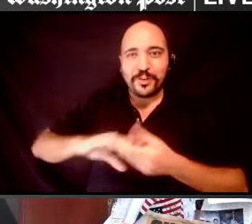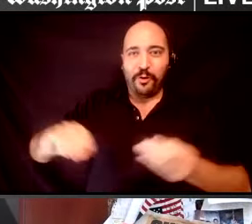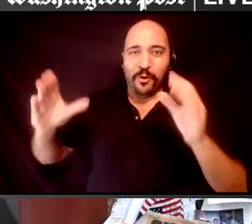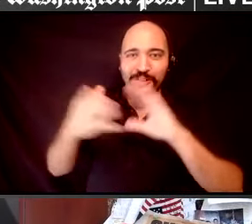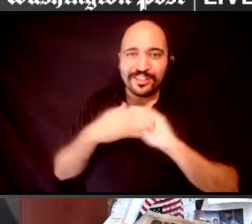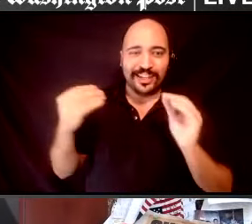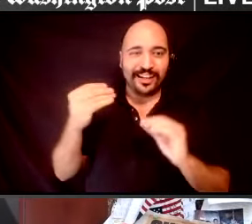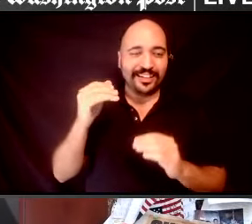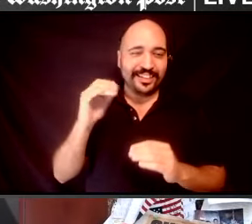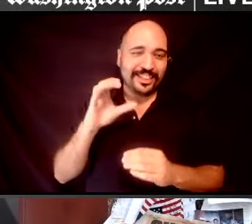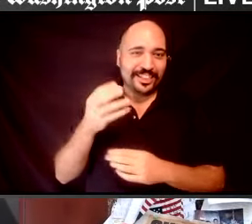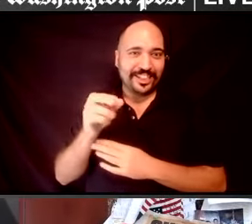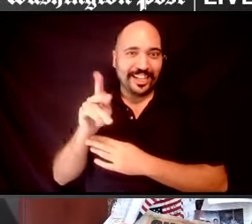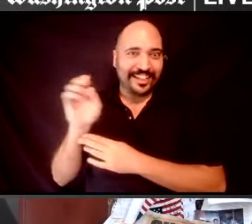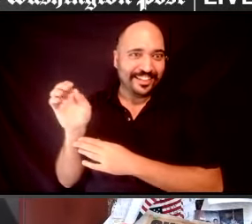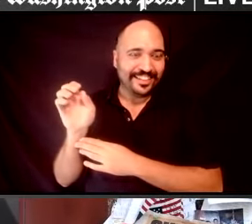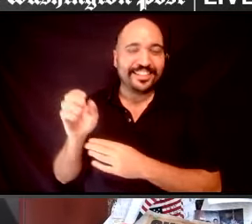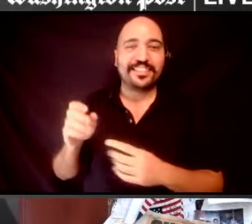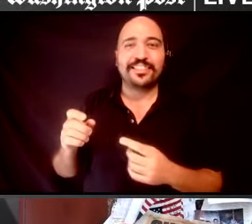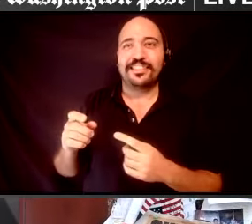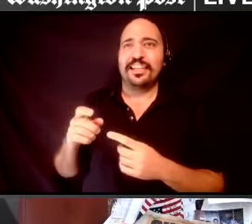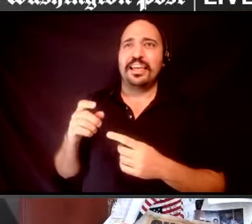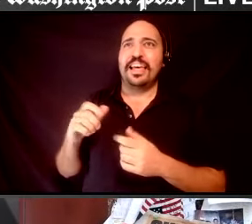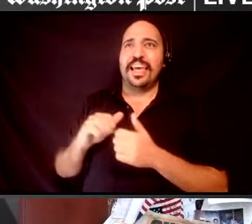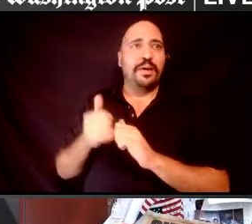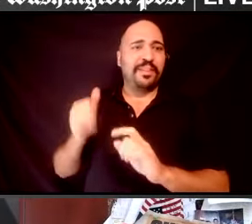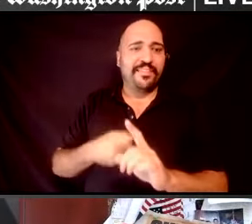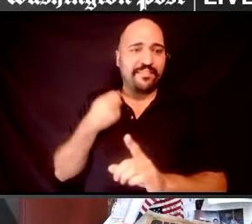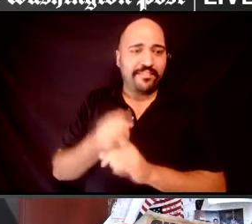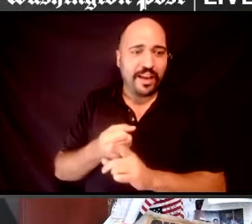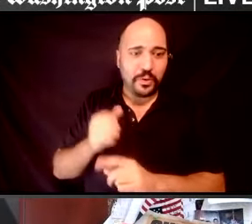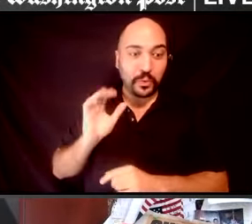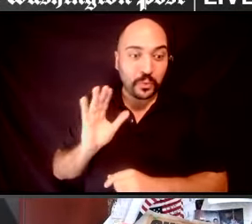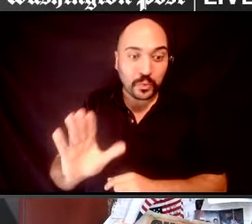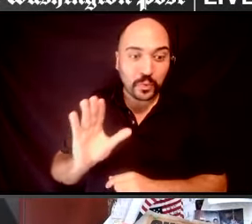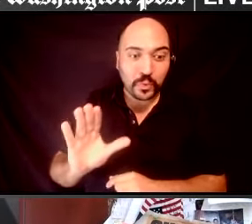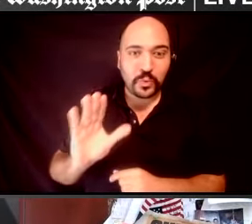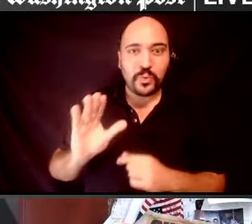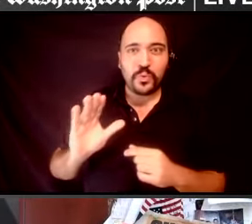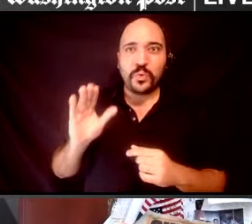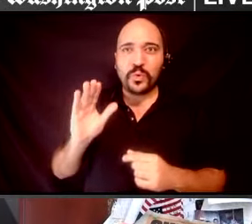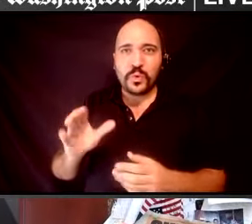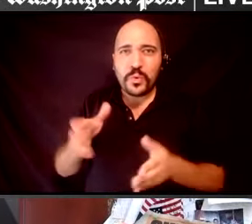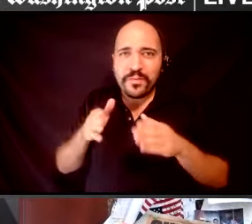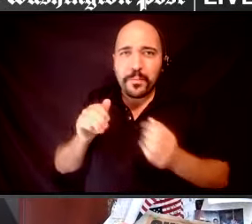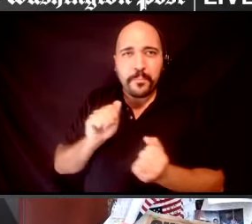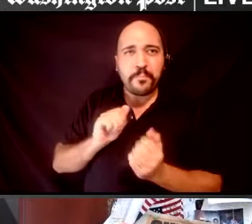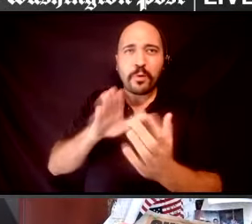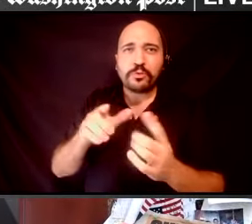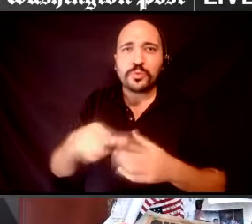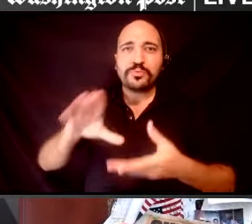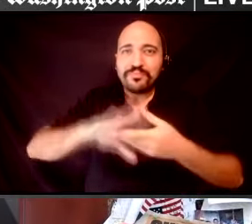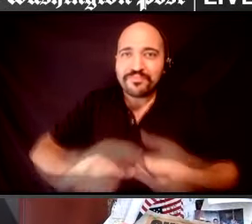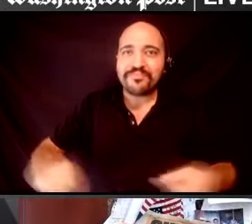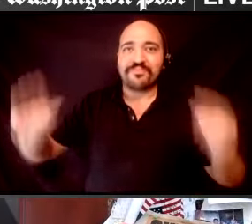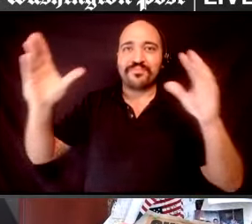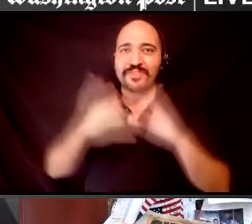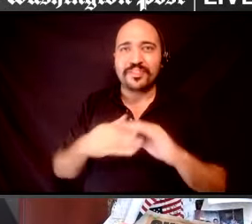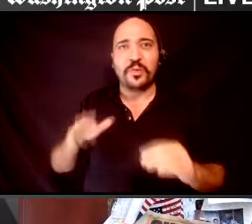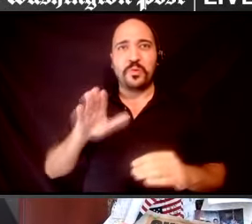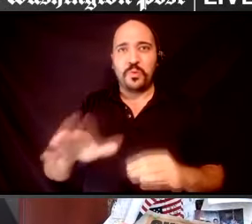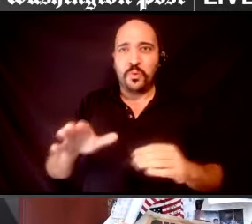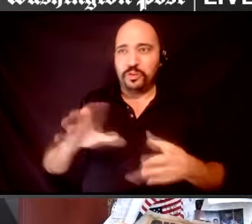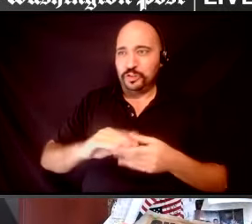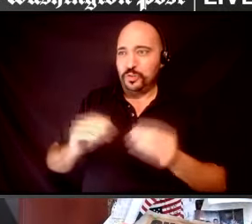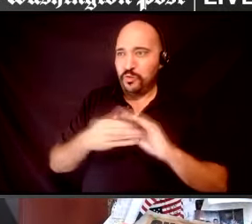affected, more personally than collecting data, but how has that affected your means of telling this great story at the intersection